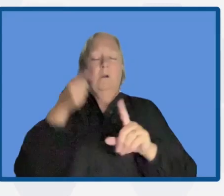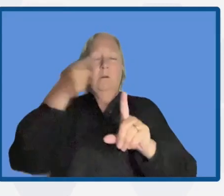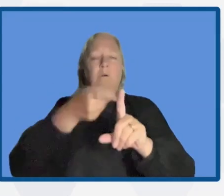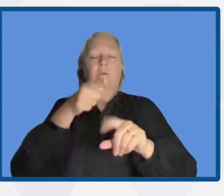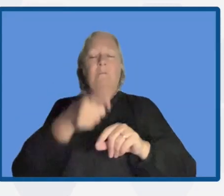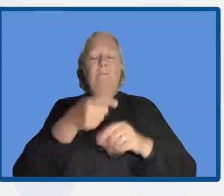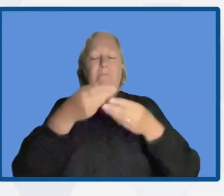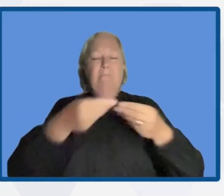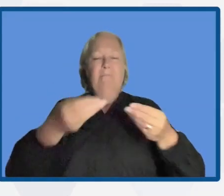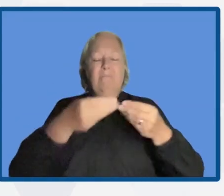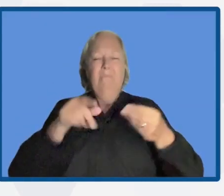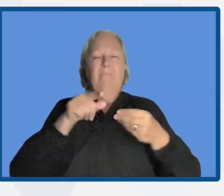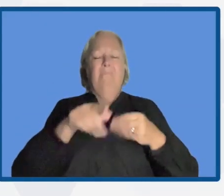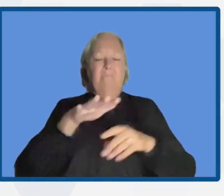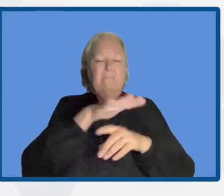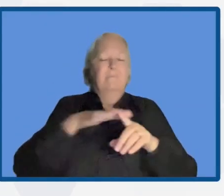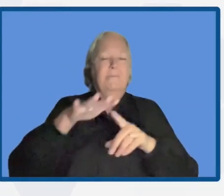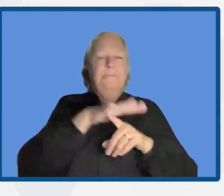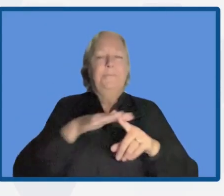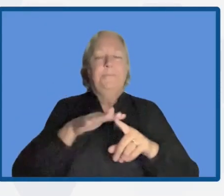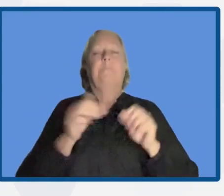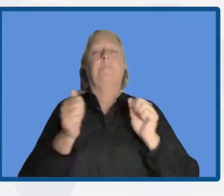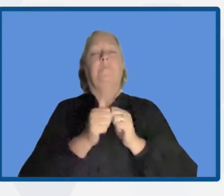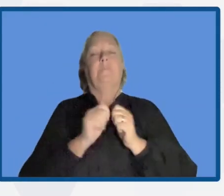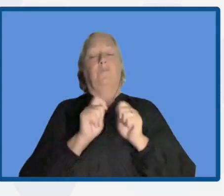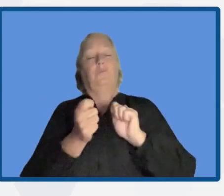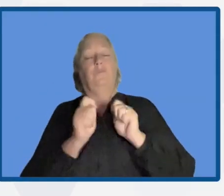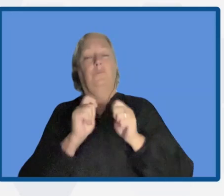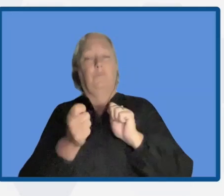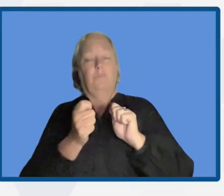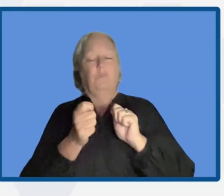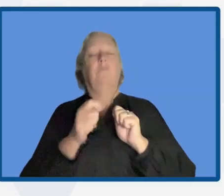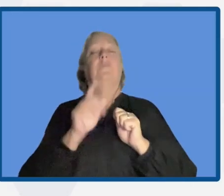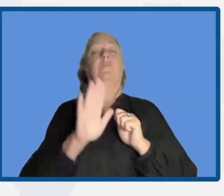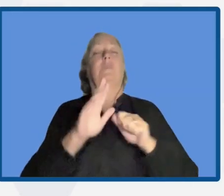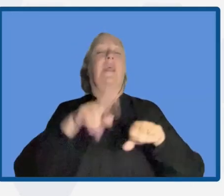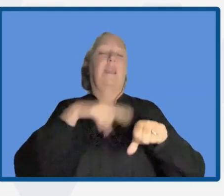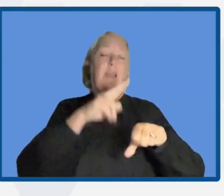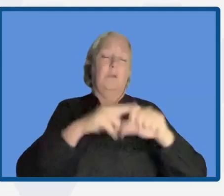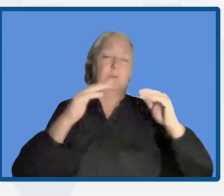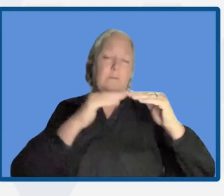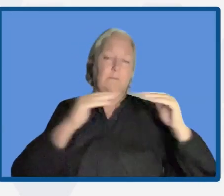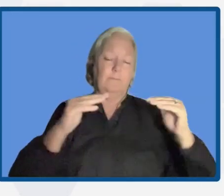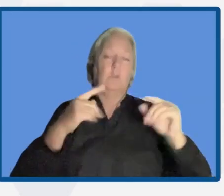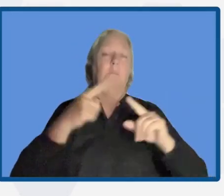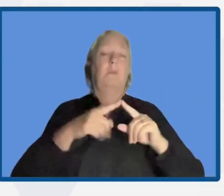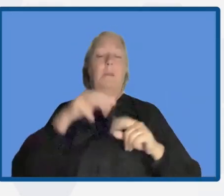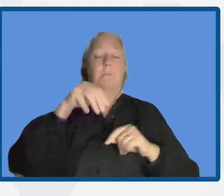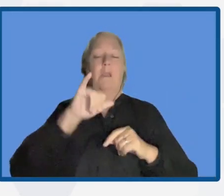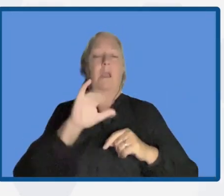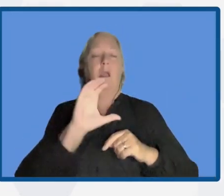the local scale with adaptation strategies at the national level, a more macro level. And finally,